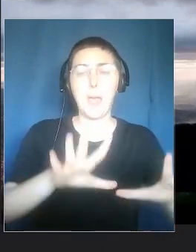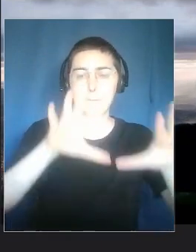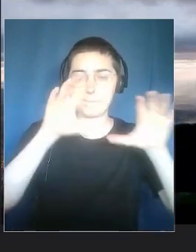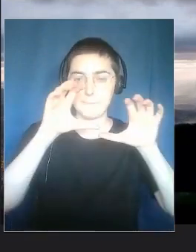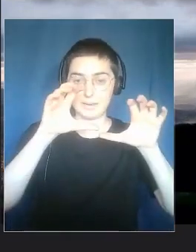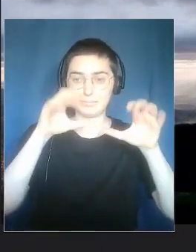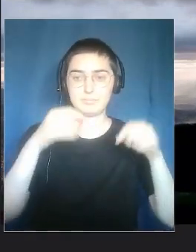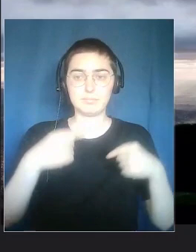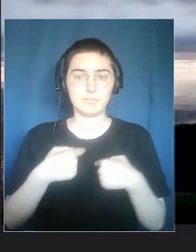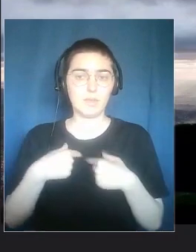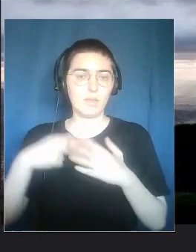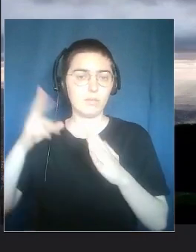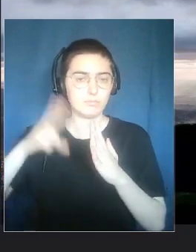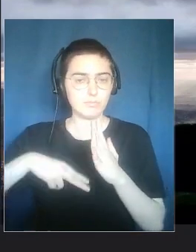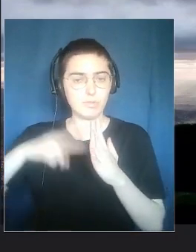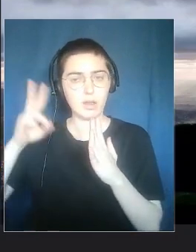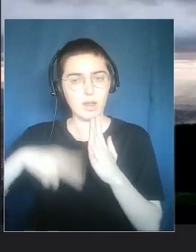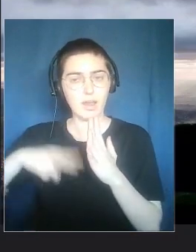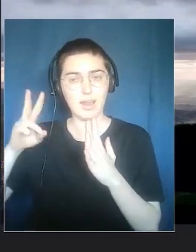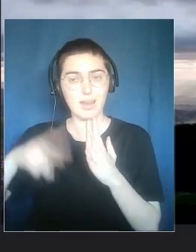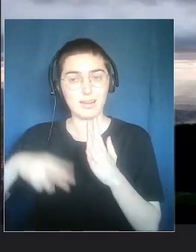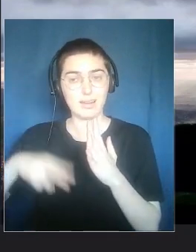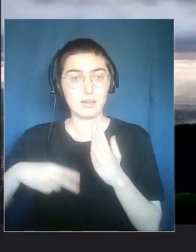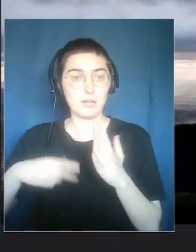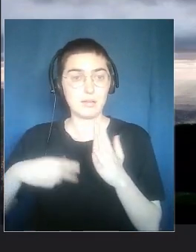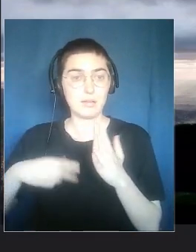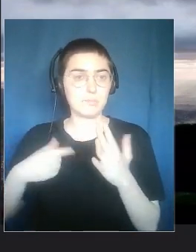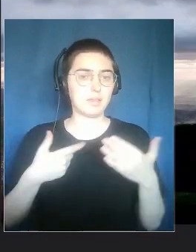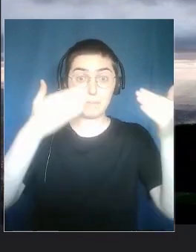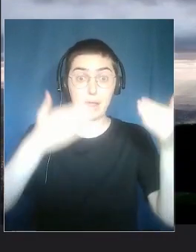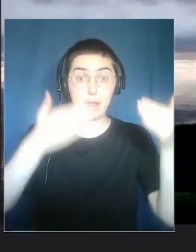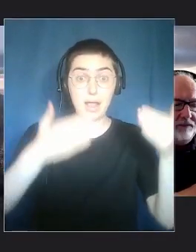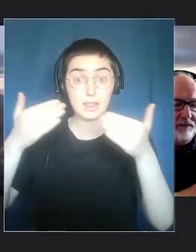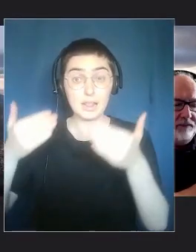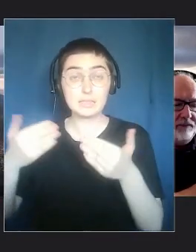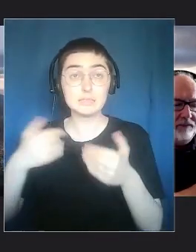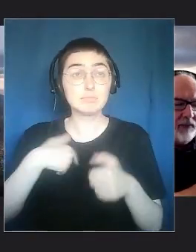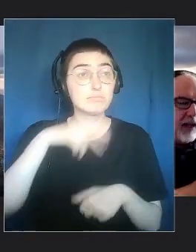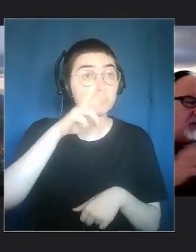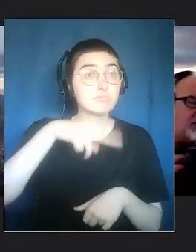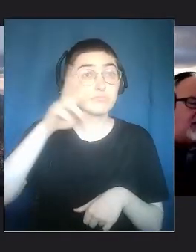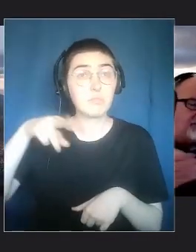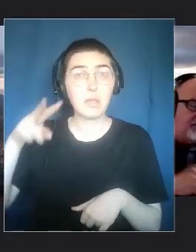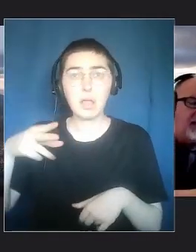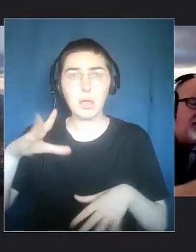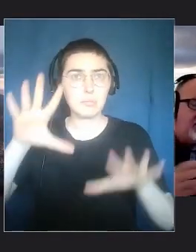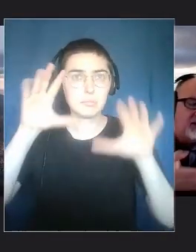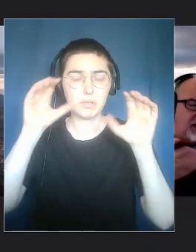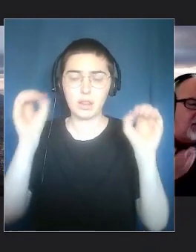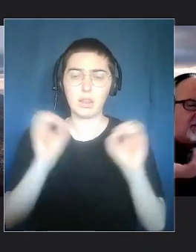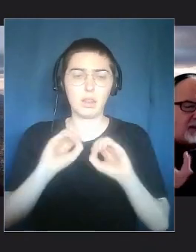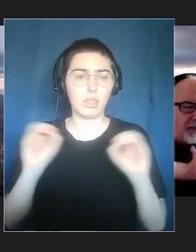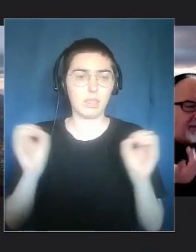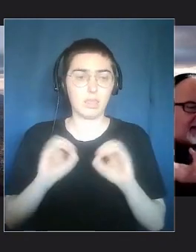create an experience that is remembered by people forever.